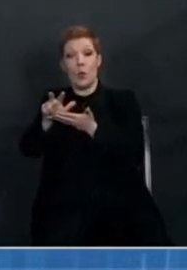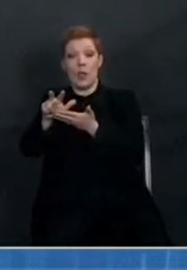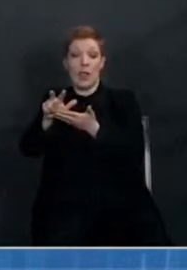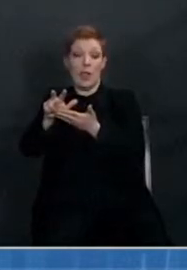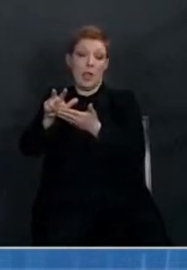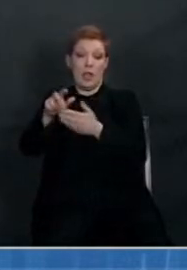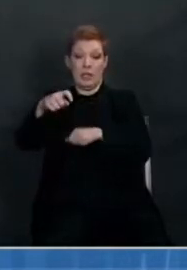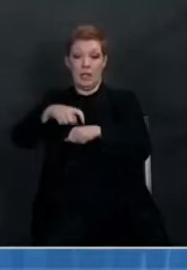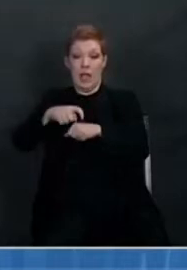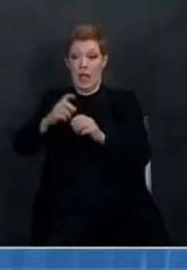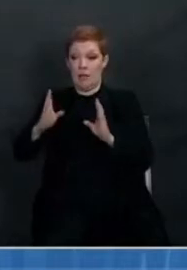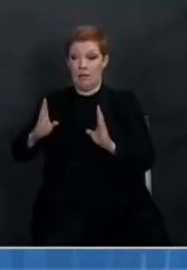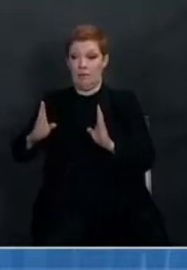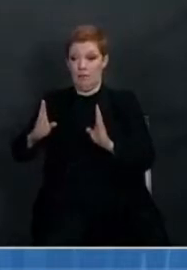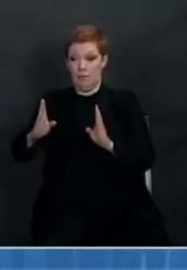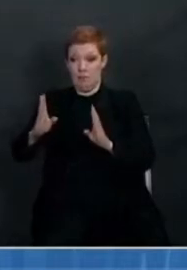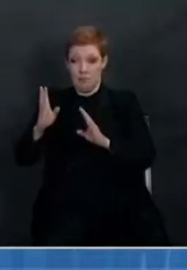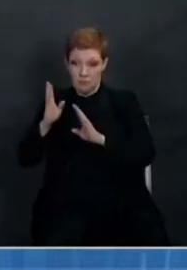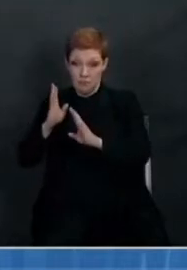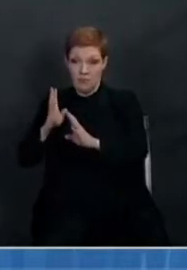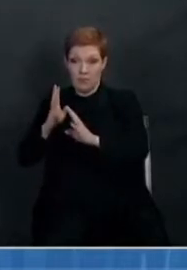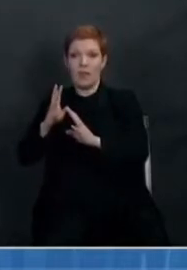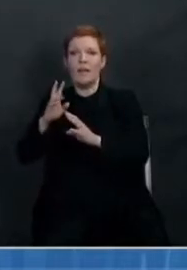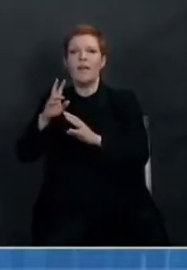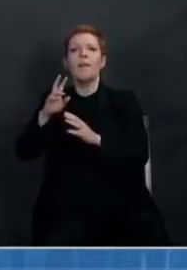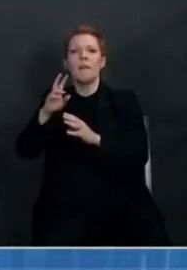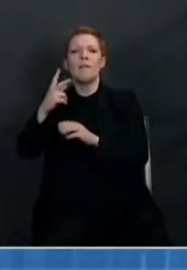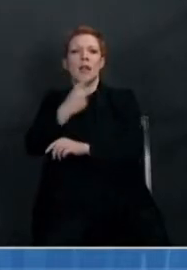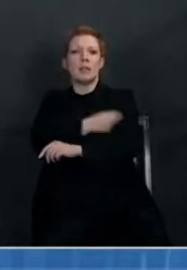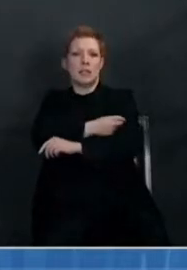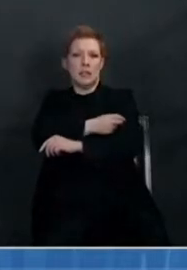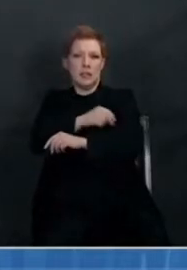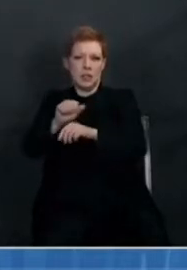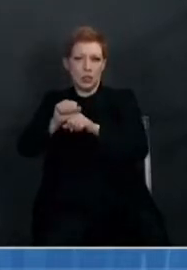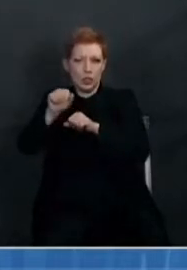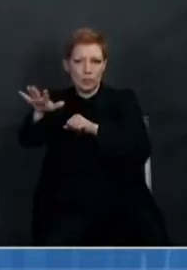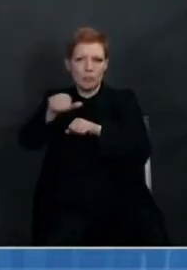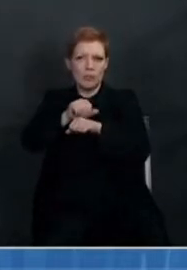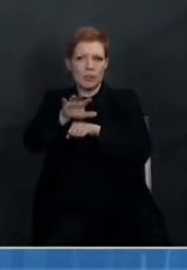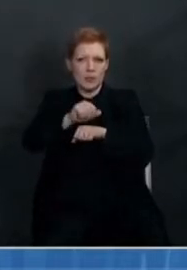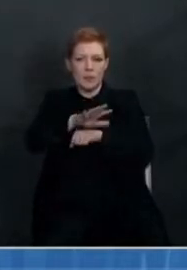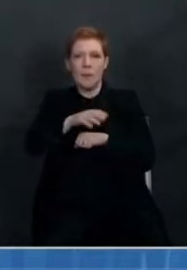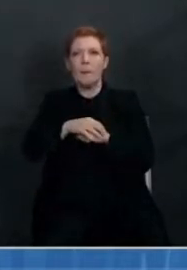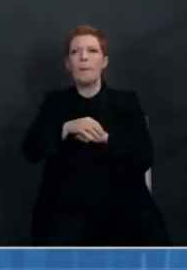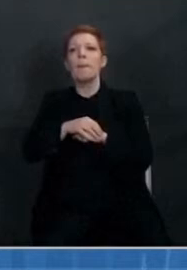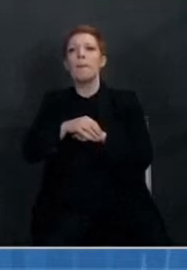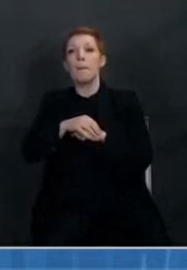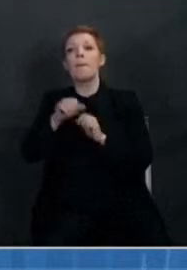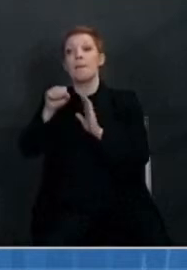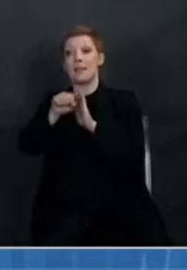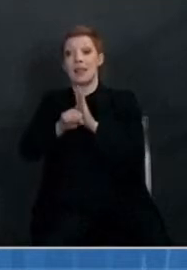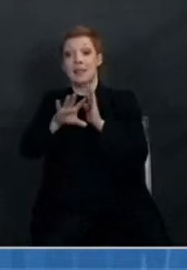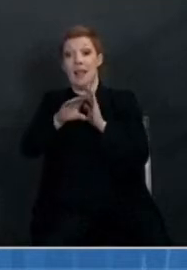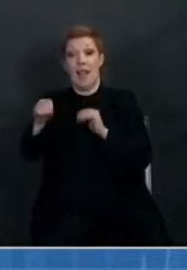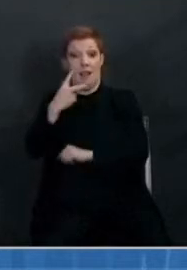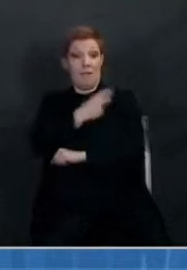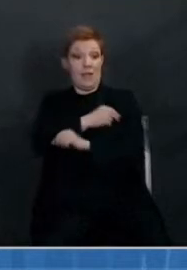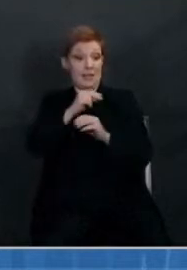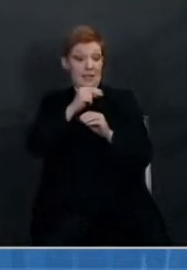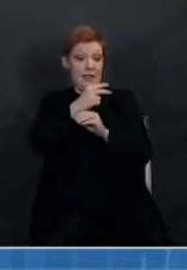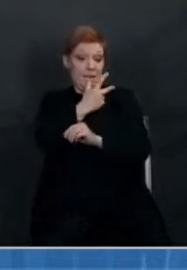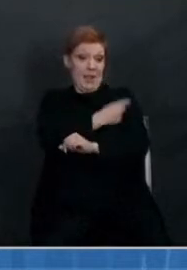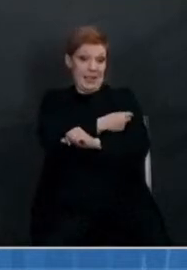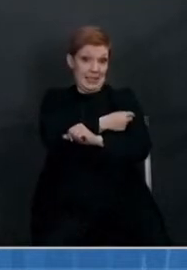vaccines that will be shipped. With this action, states and vaccine providers will more